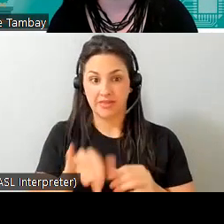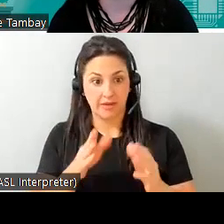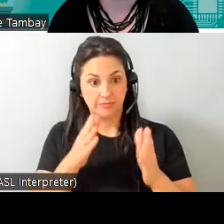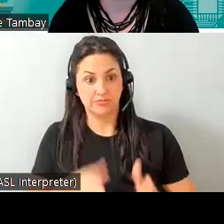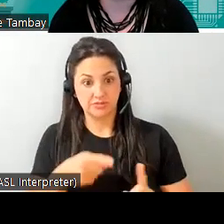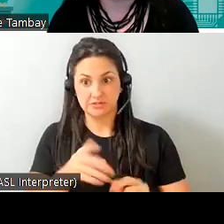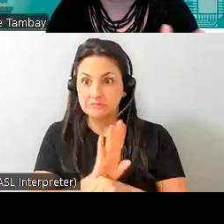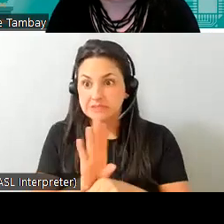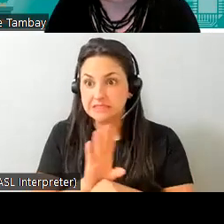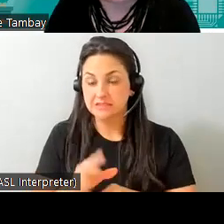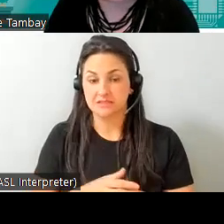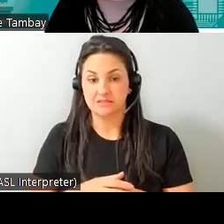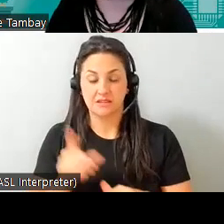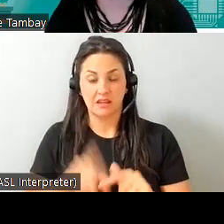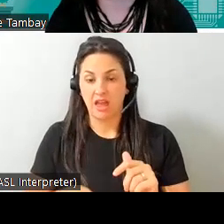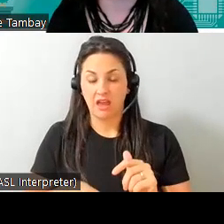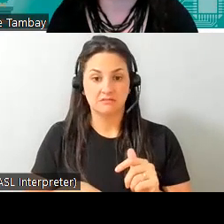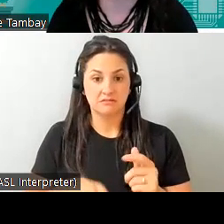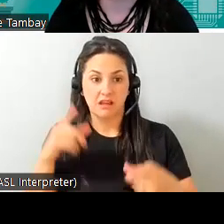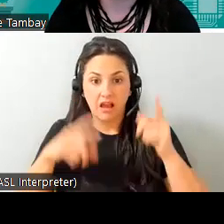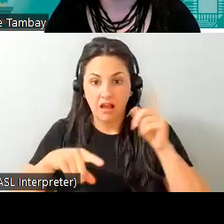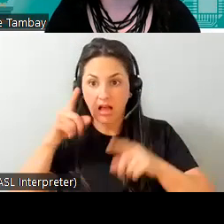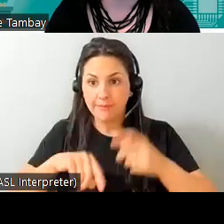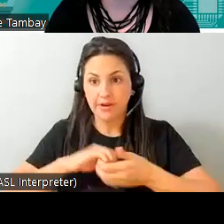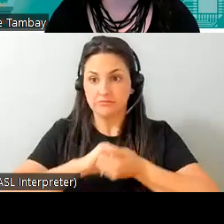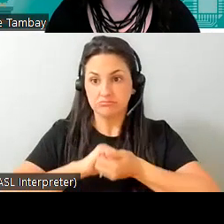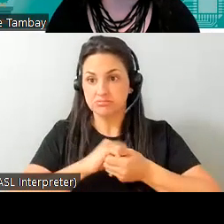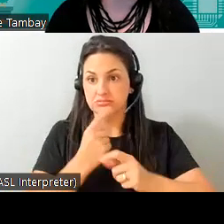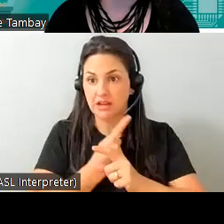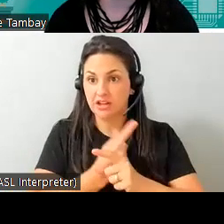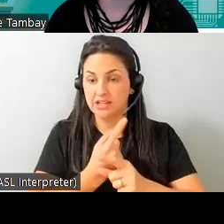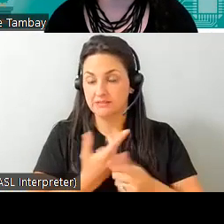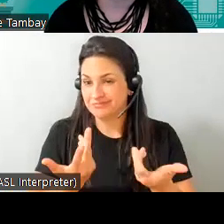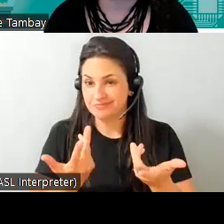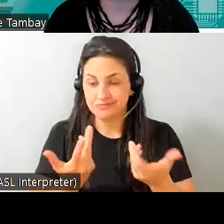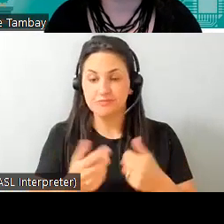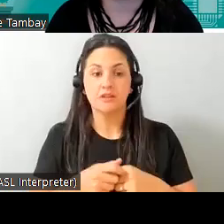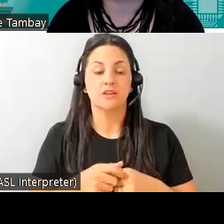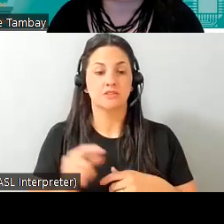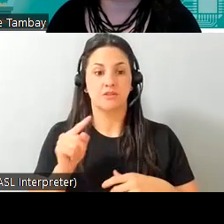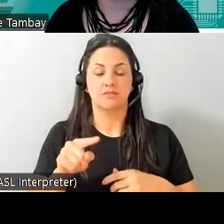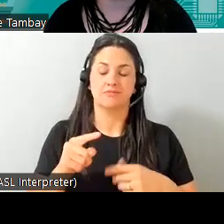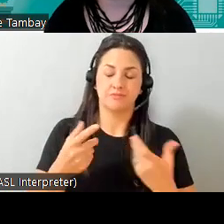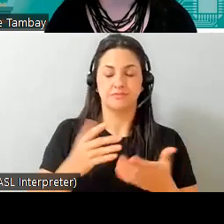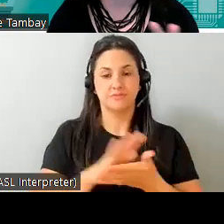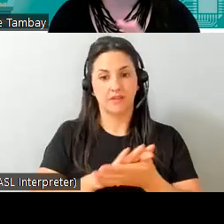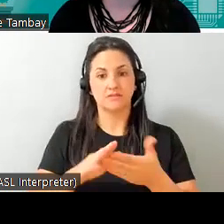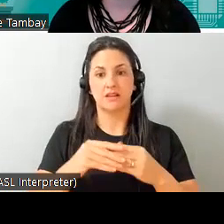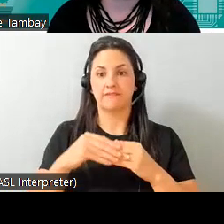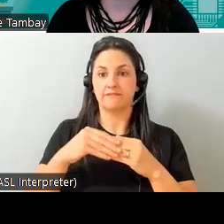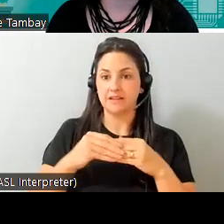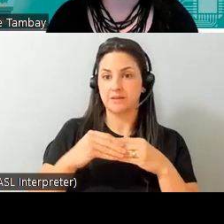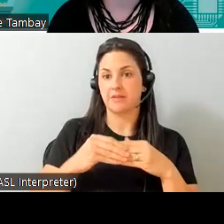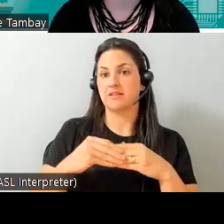collaborate um on a on a regular schedule so um there are times where this kind of flexibility in in